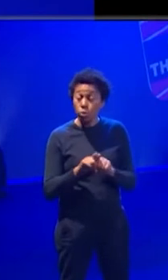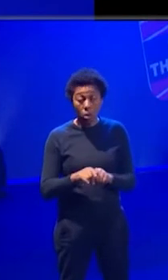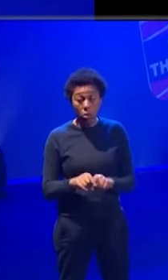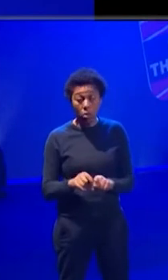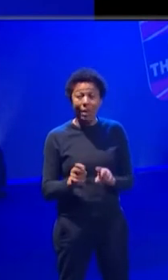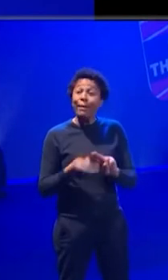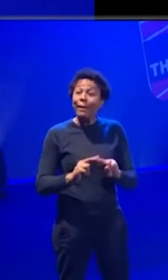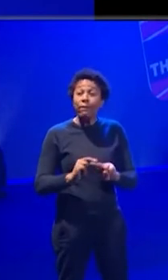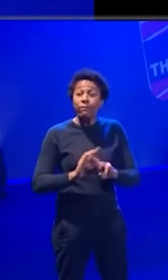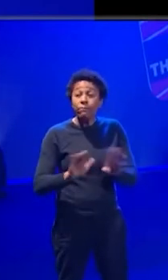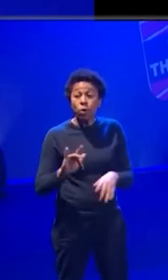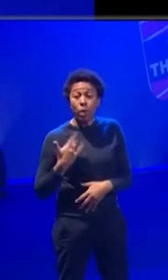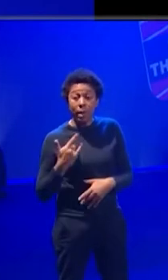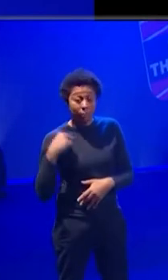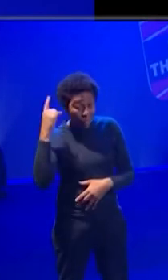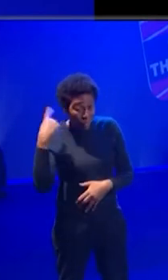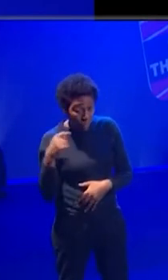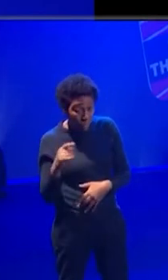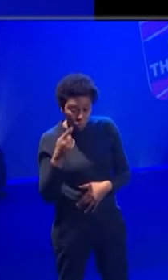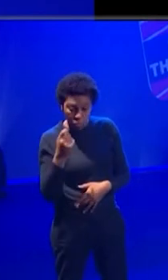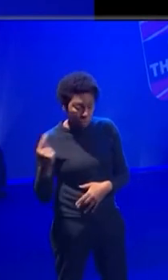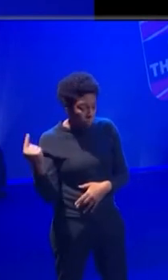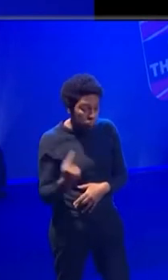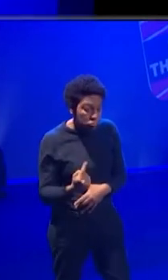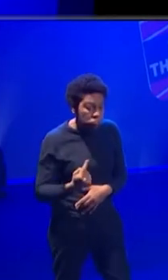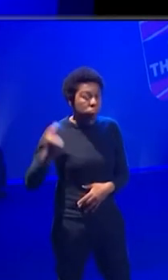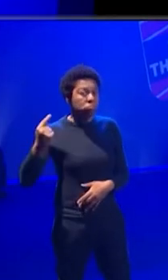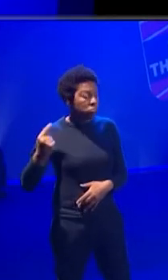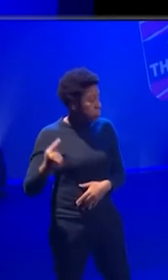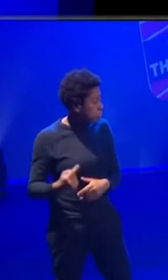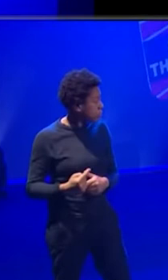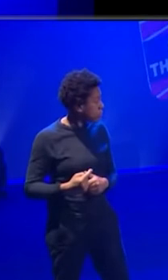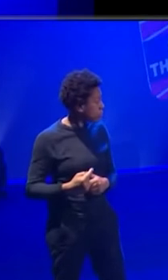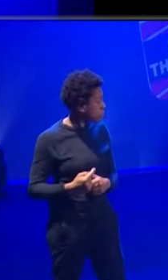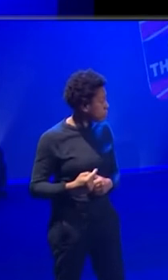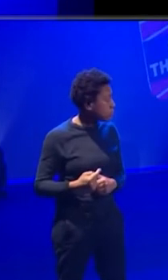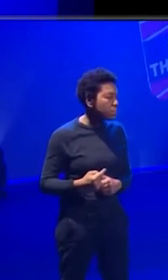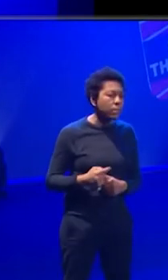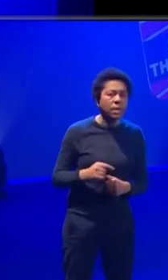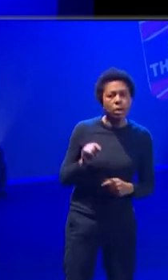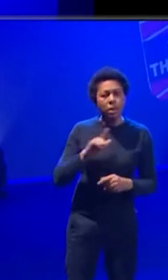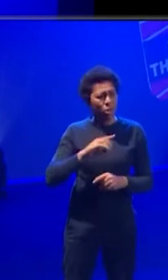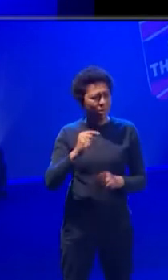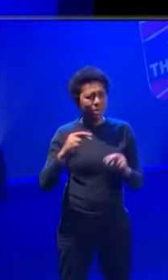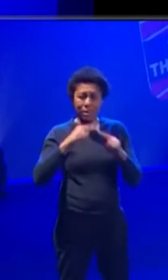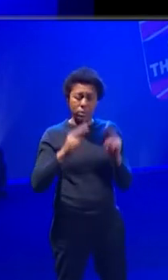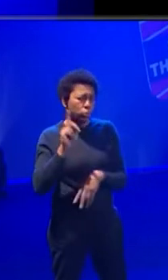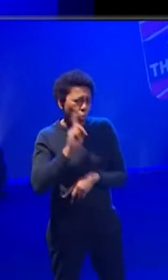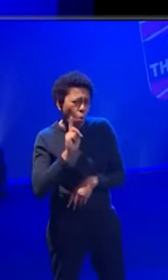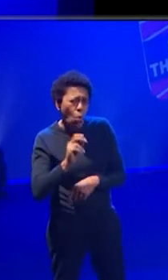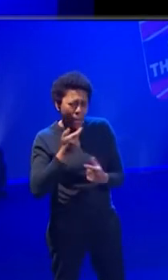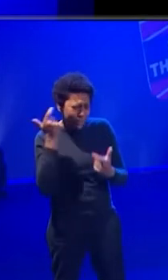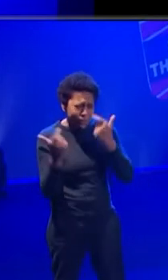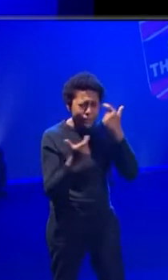some kind of receiving house. So something that receives big tours that is always looking for crews with a turnover and stuff. And you can learn